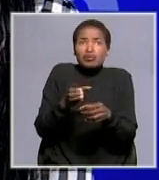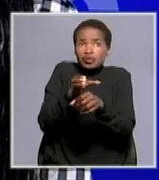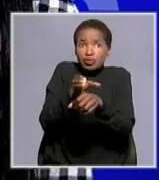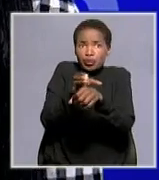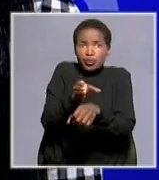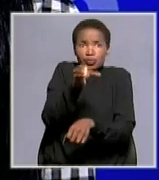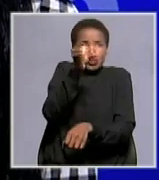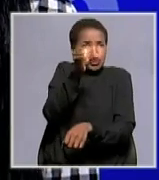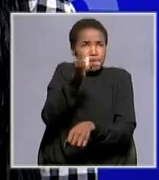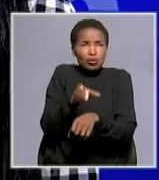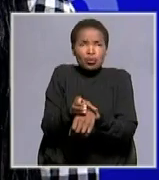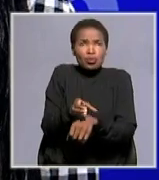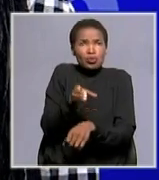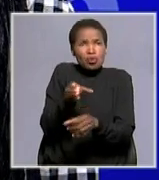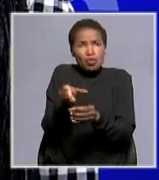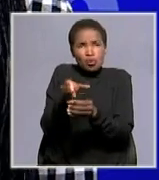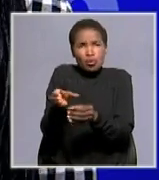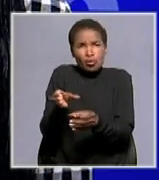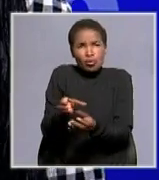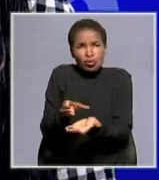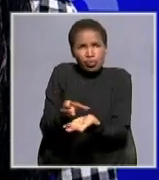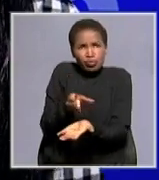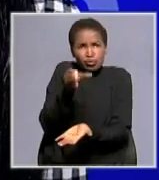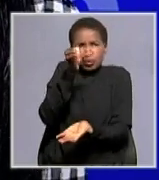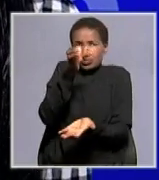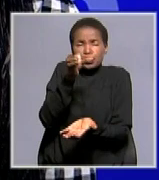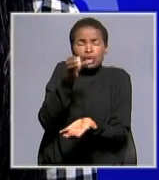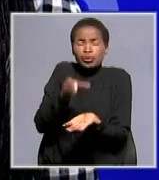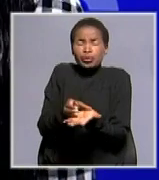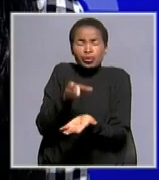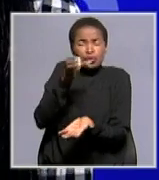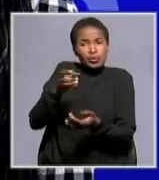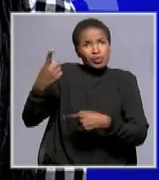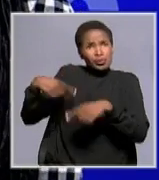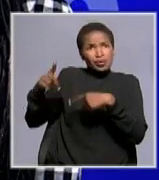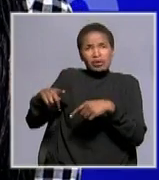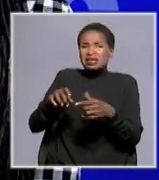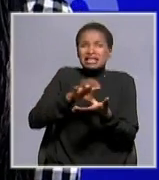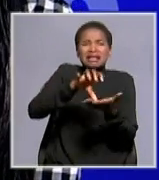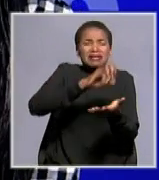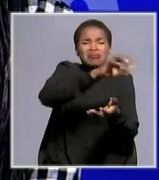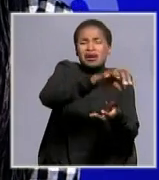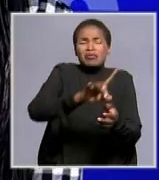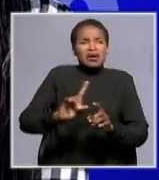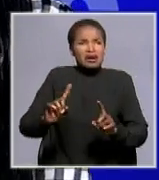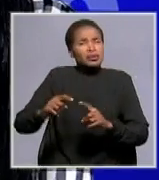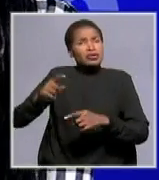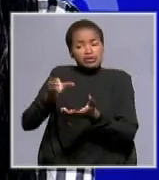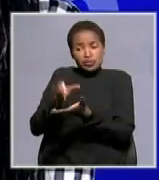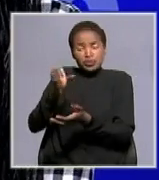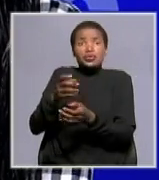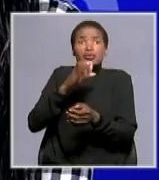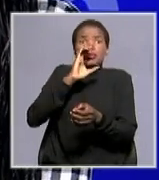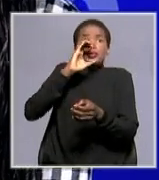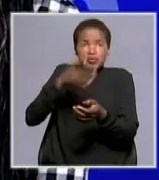if we reuse some of our bottles we will not have so much to landfill and we also have the reduction